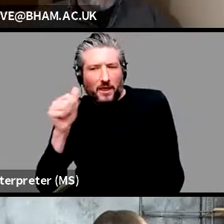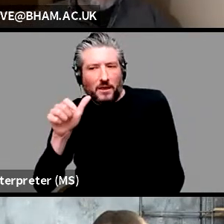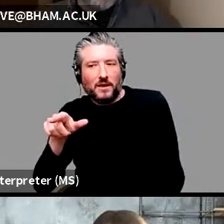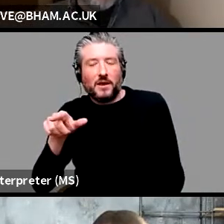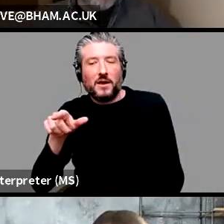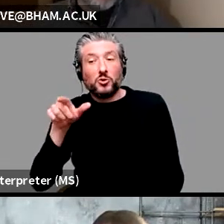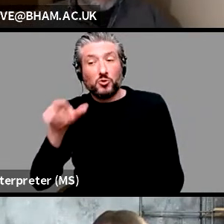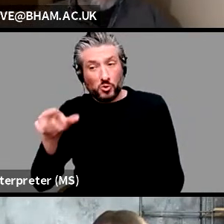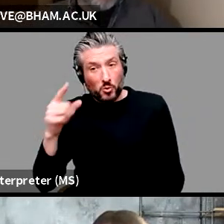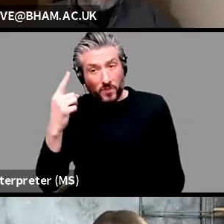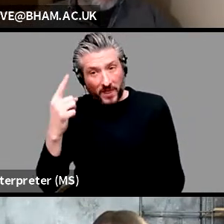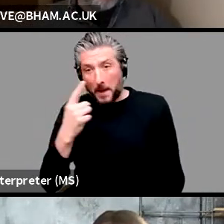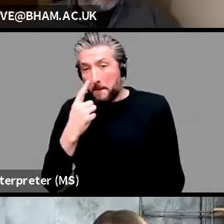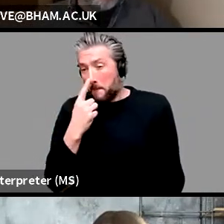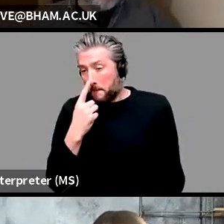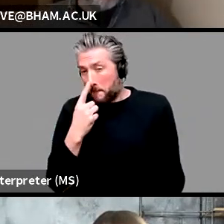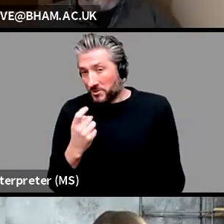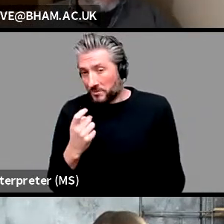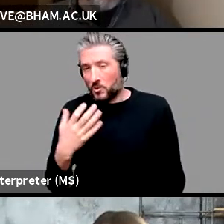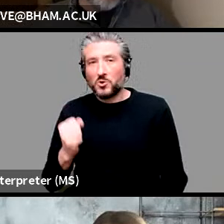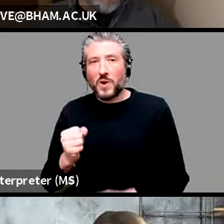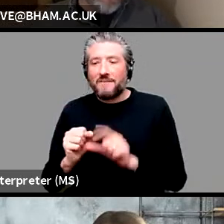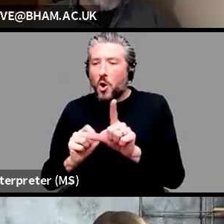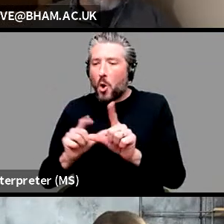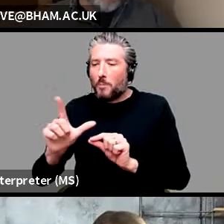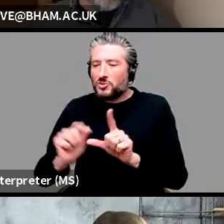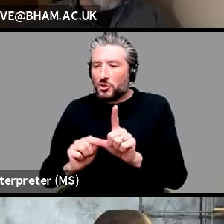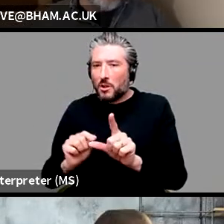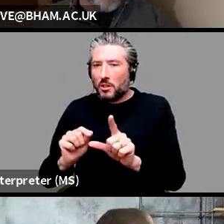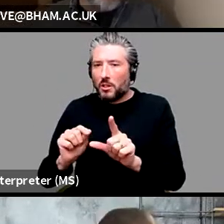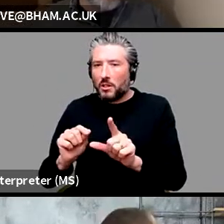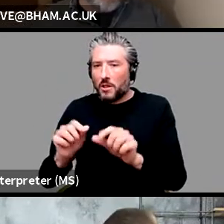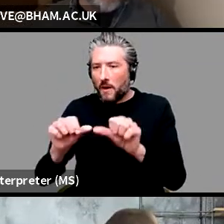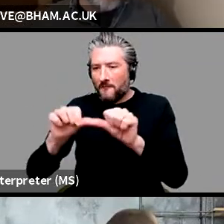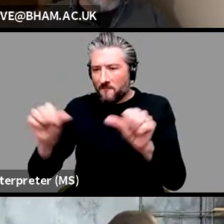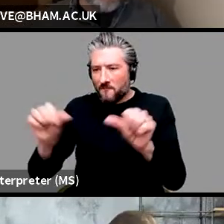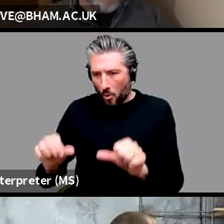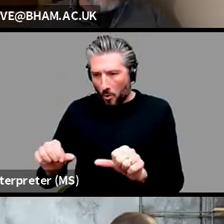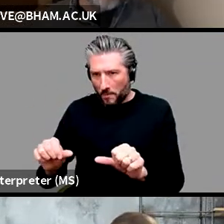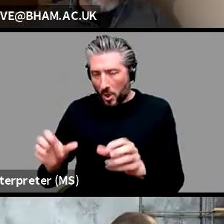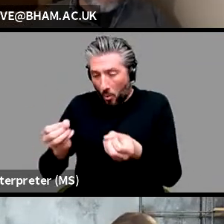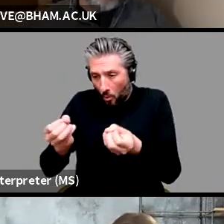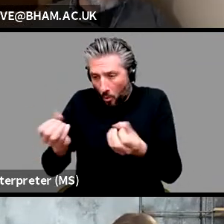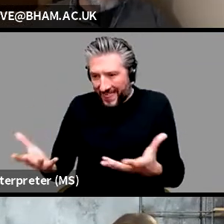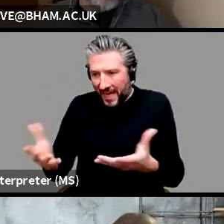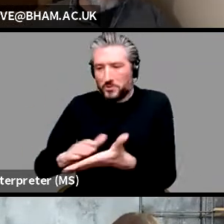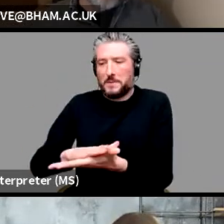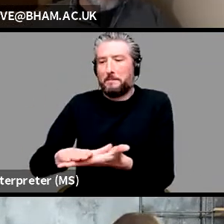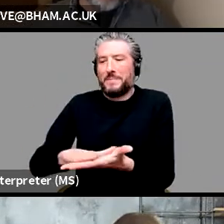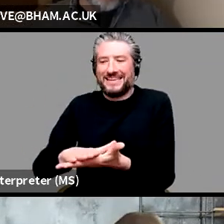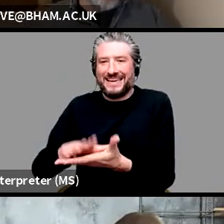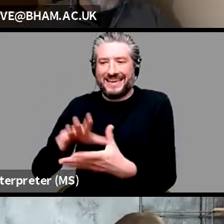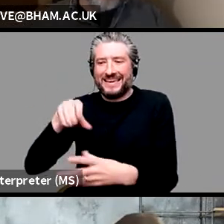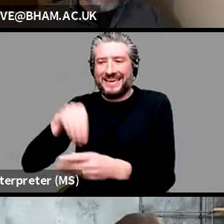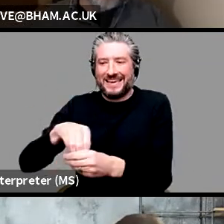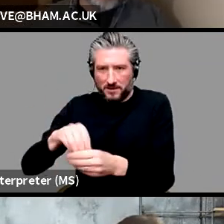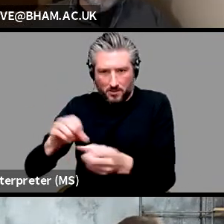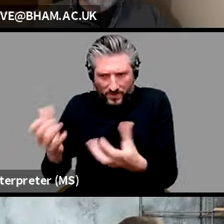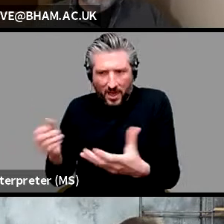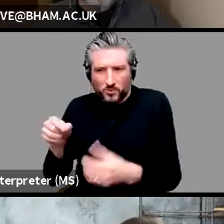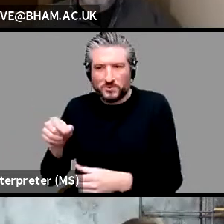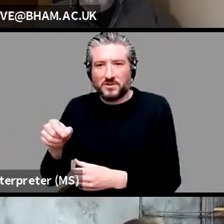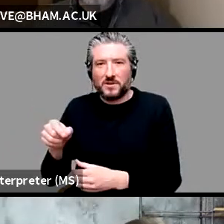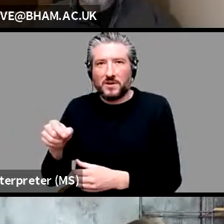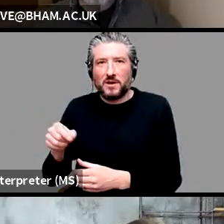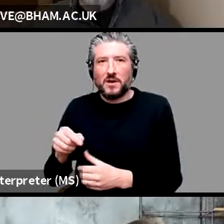optionality of form without meaning attached to this. And, and what is the